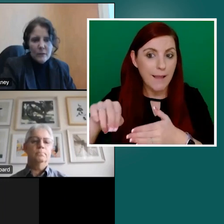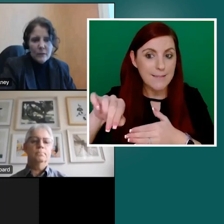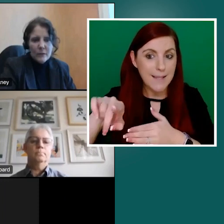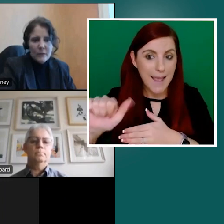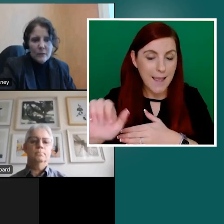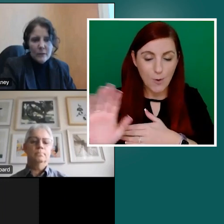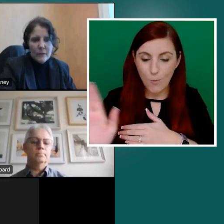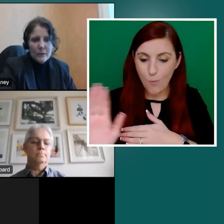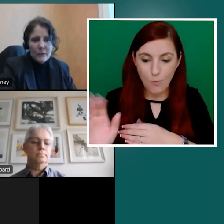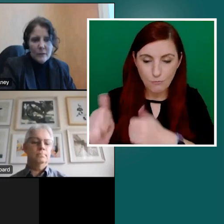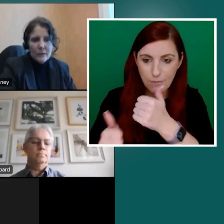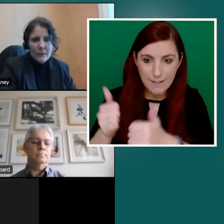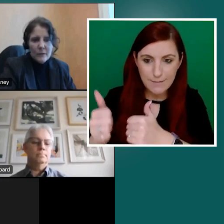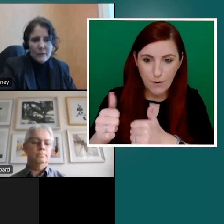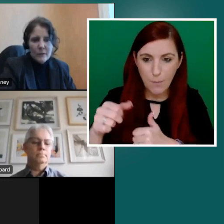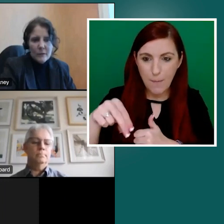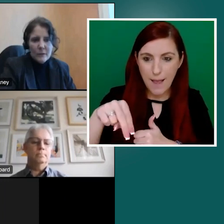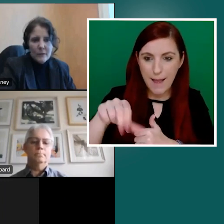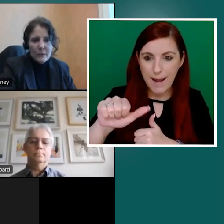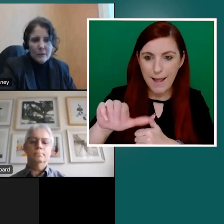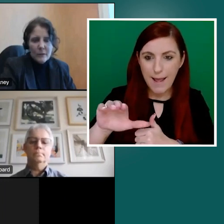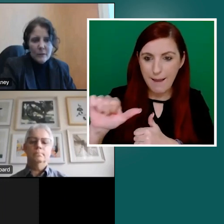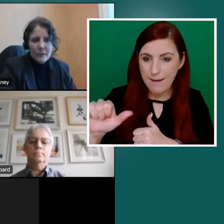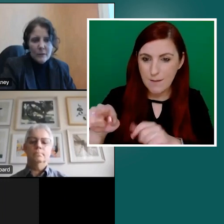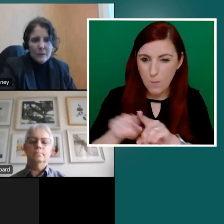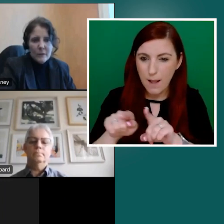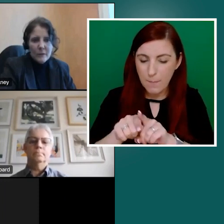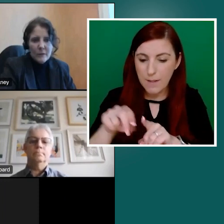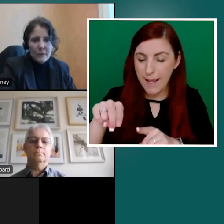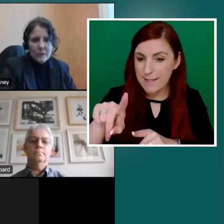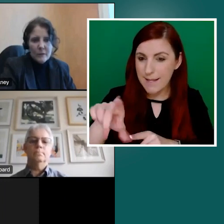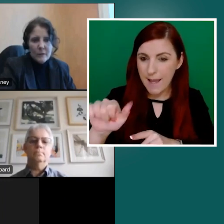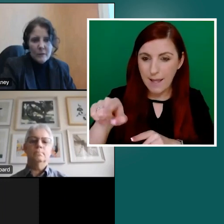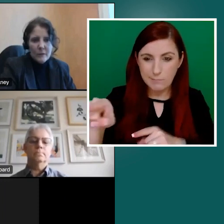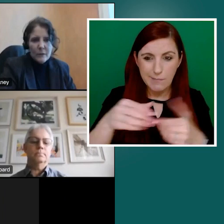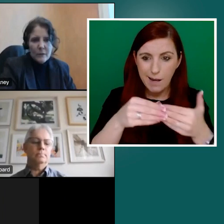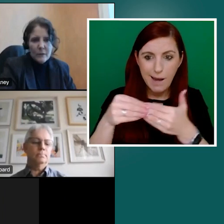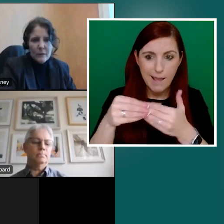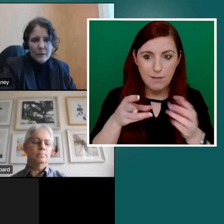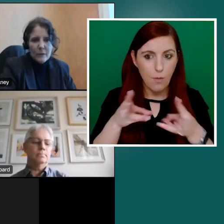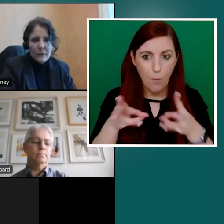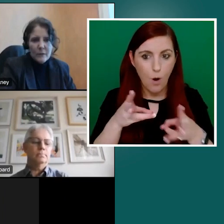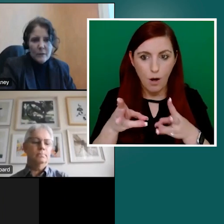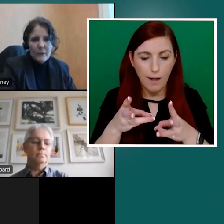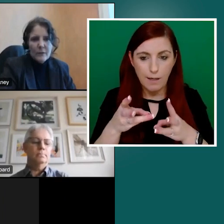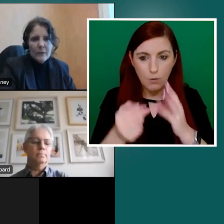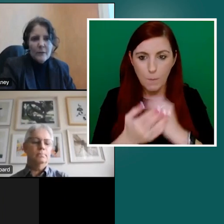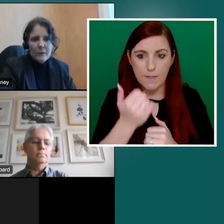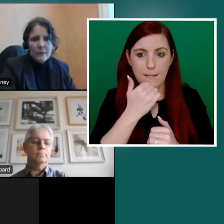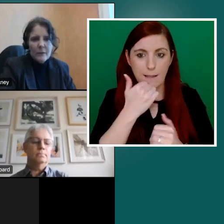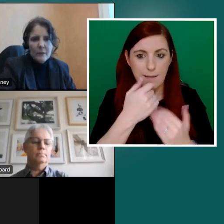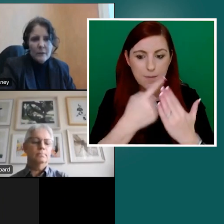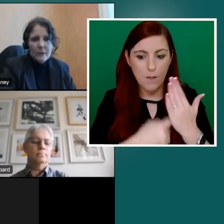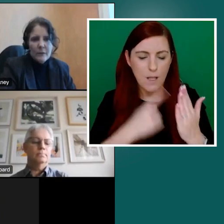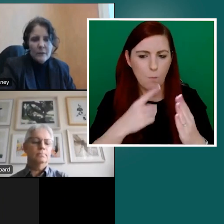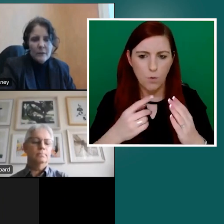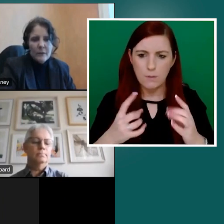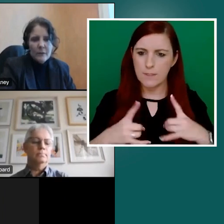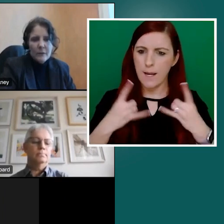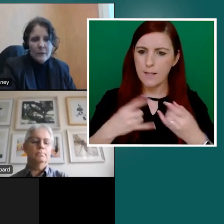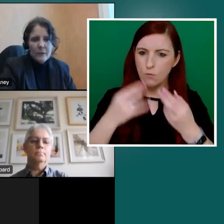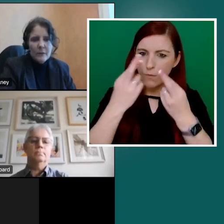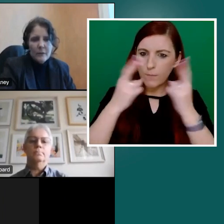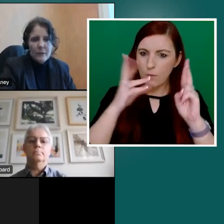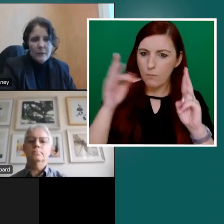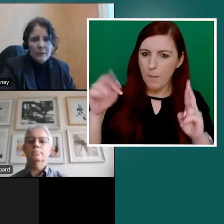Authority and the National Adult Literacy Agency, particularly the NDA, who really led on this work. And we're really delighted to have representatives from